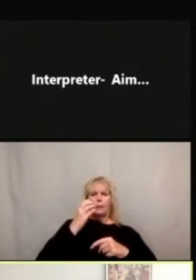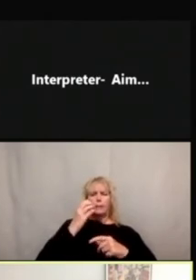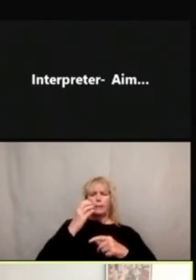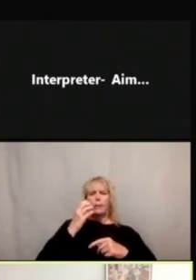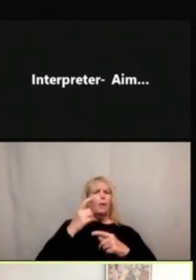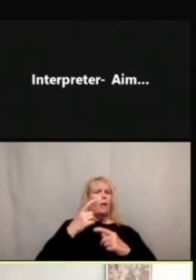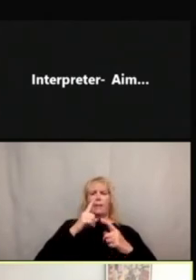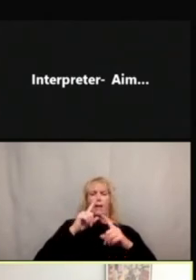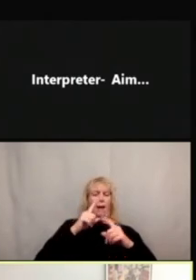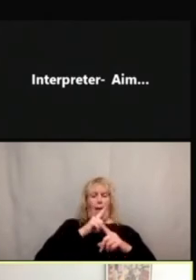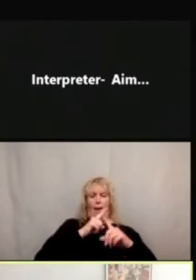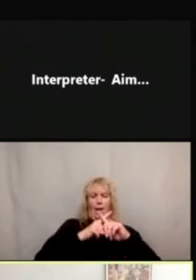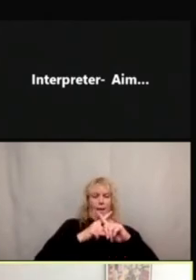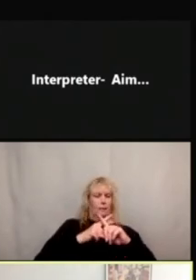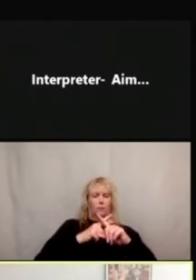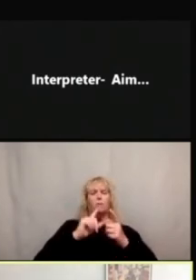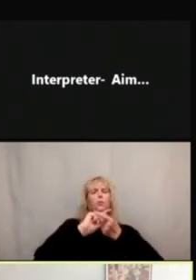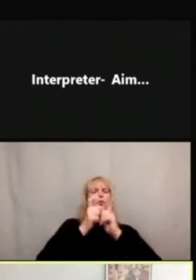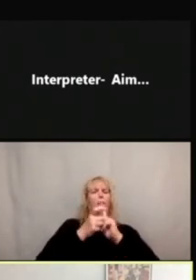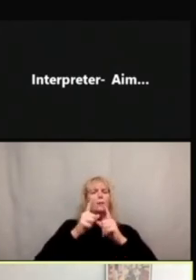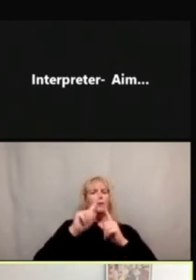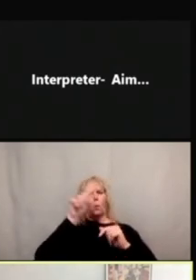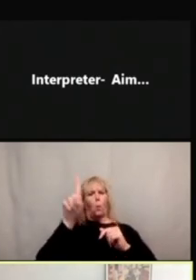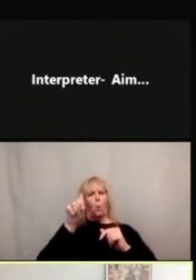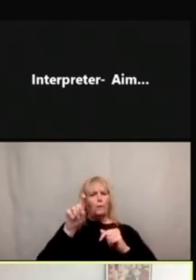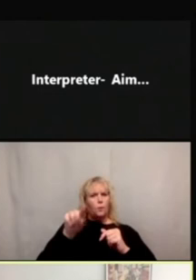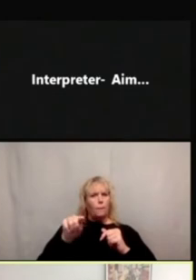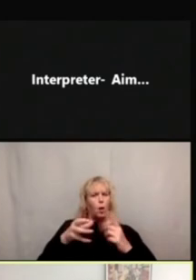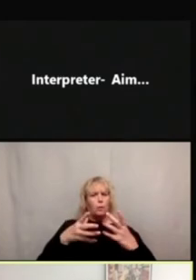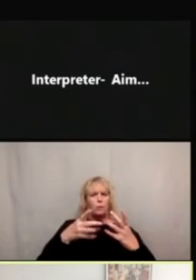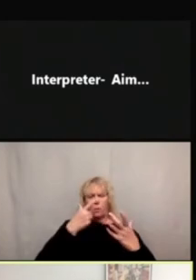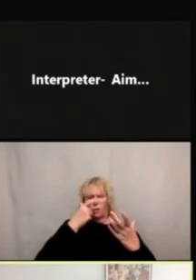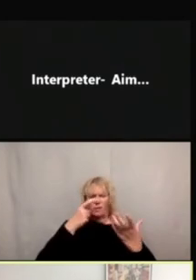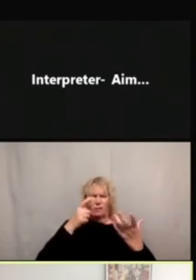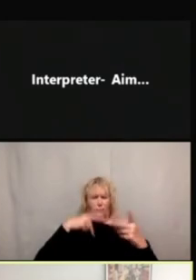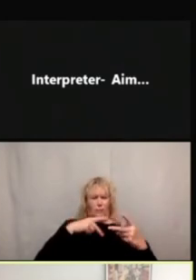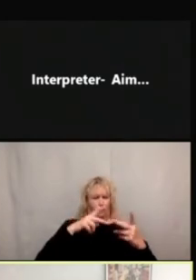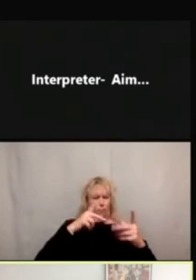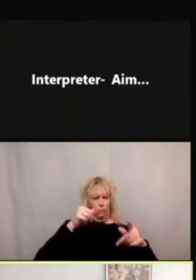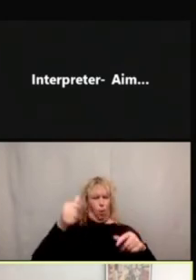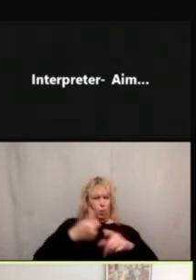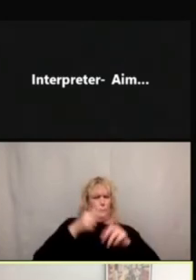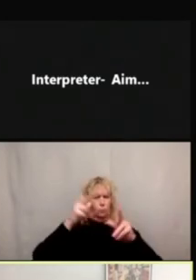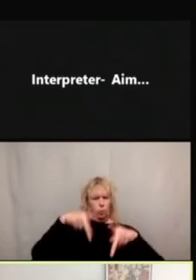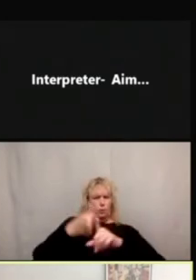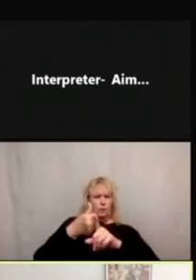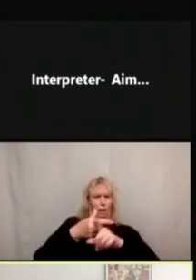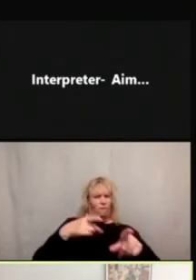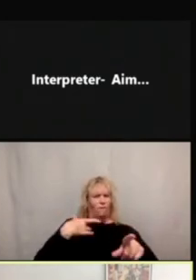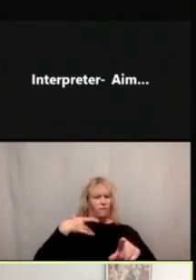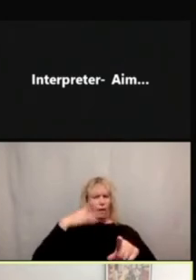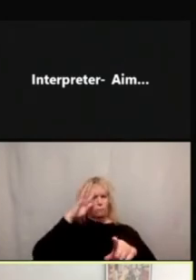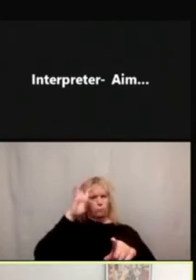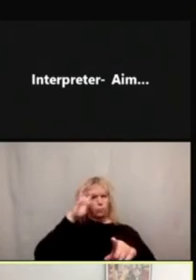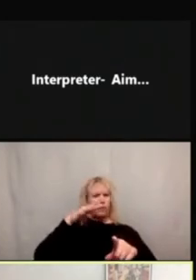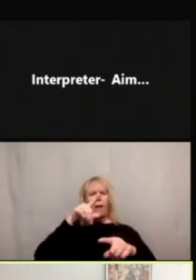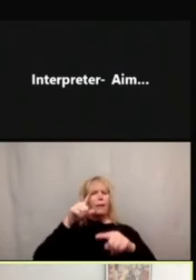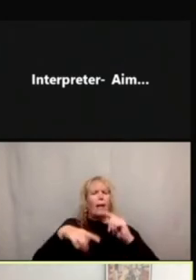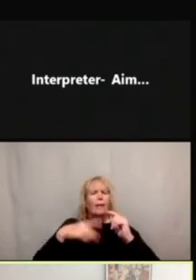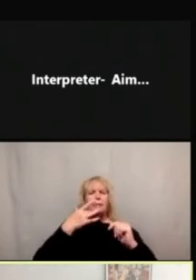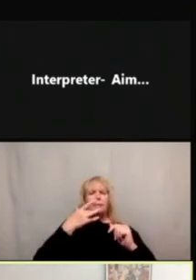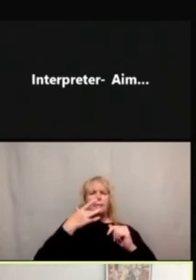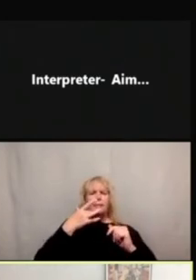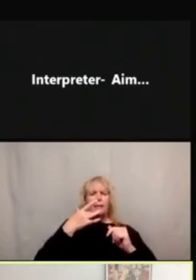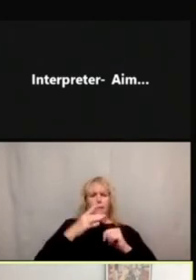X to a question mark. So the person is confused because they can't taste the food for muscle pain. We basically ended up turning the